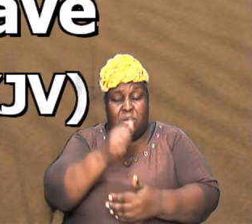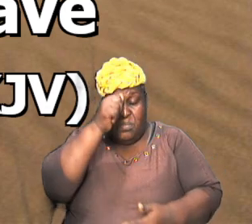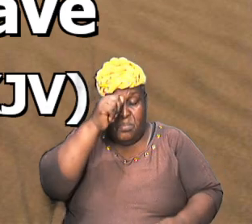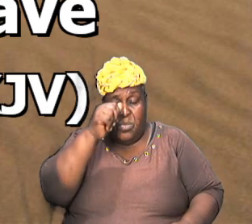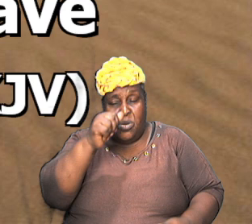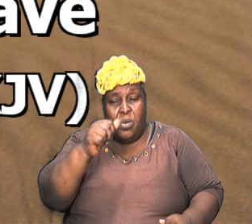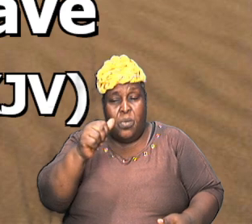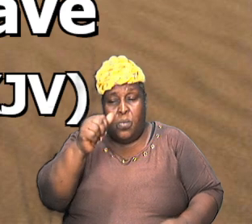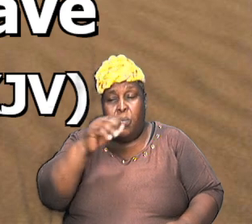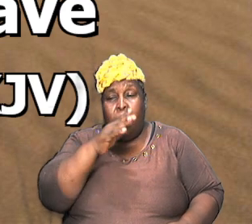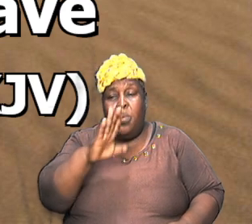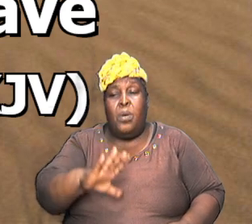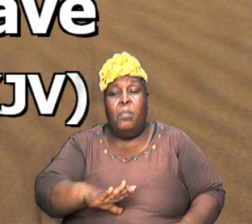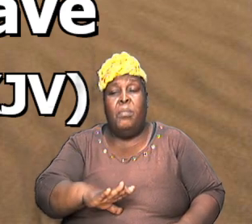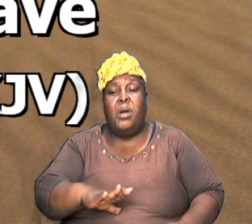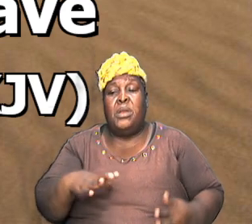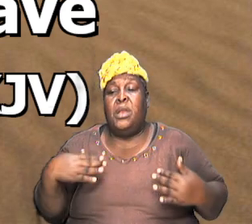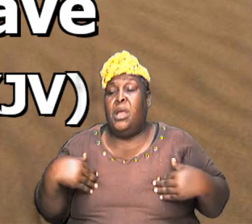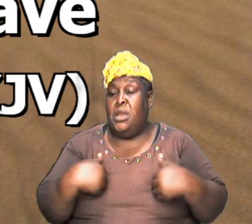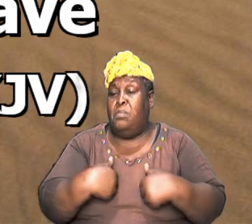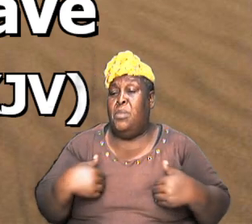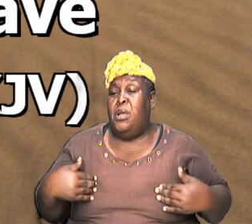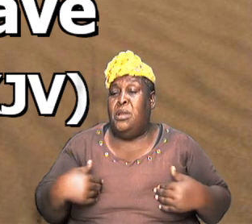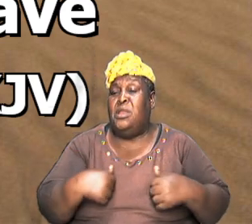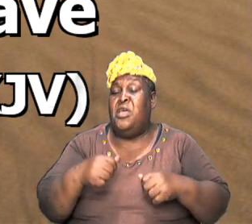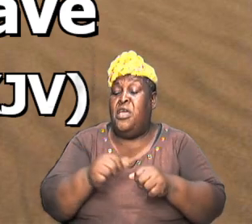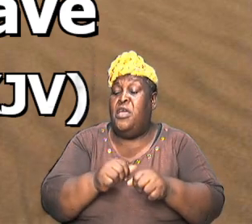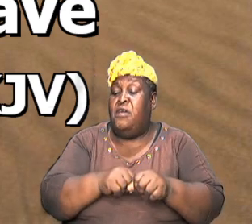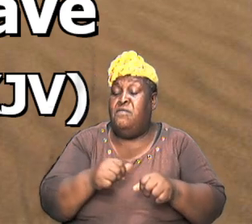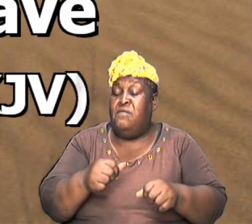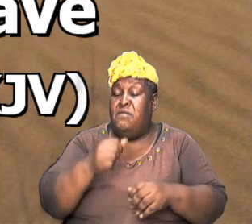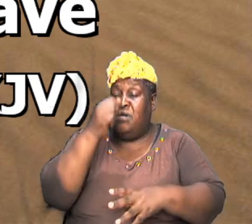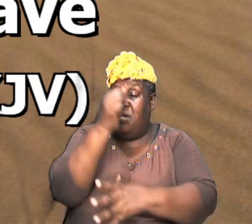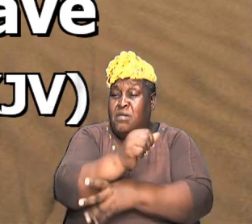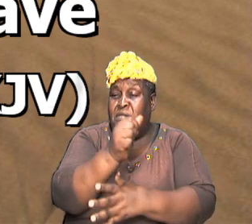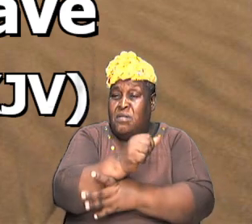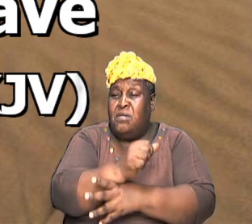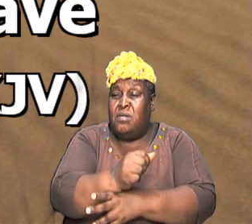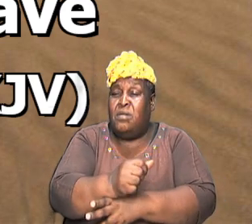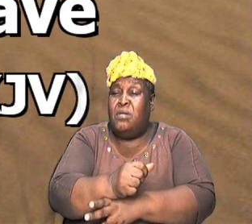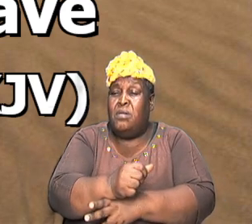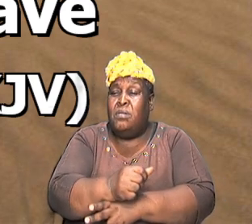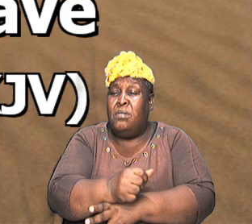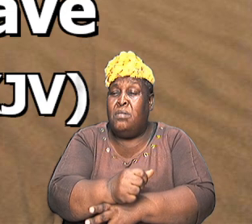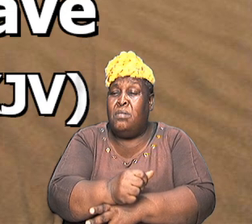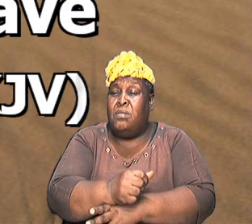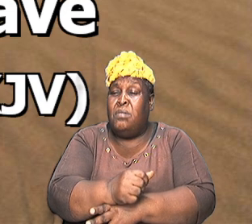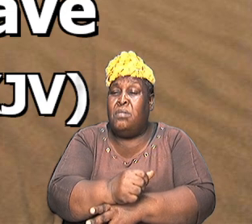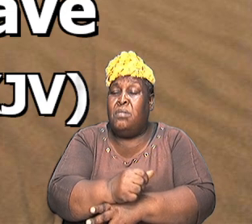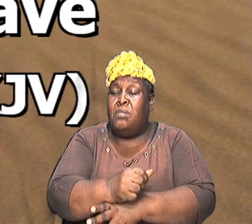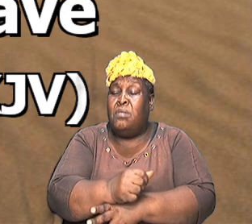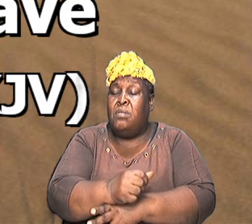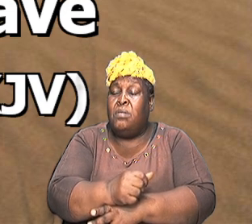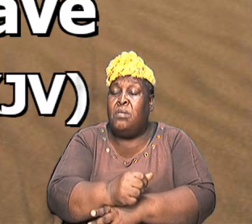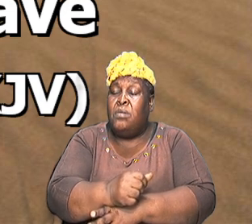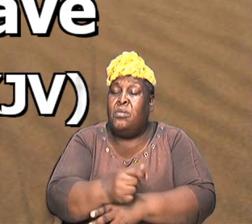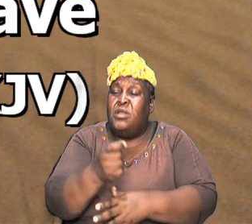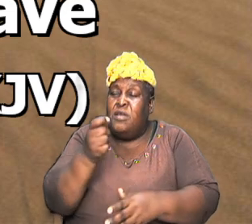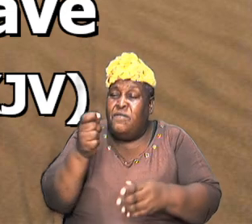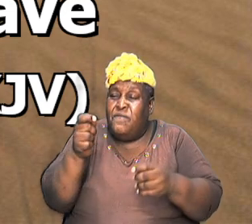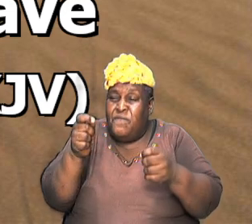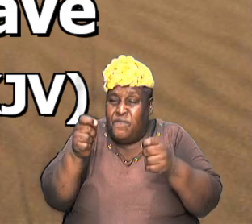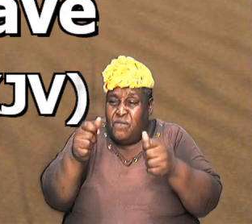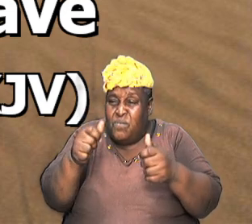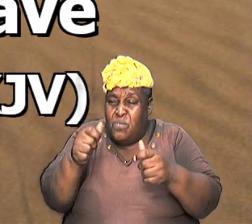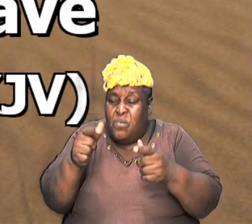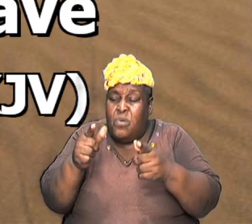everything that pertained to Abraham and Abraham only got up with a few men so it seems a crazy thing